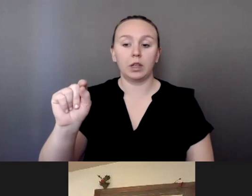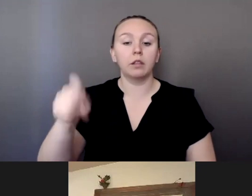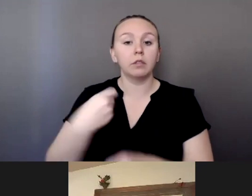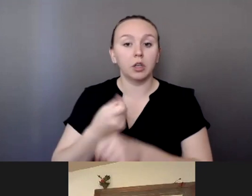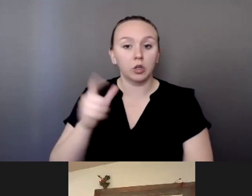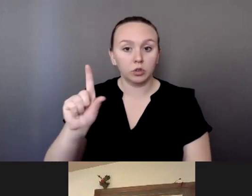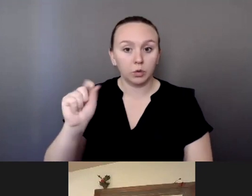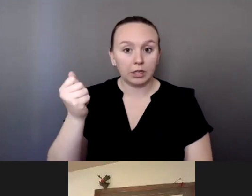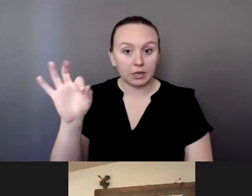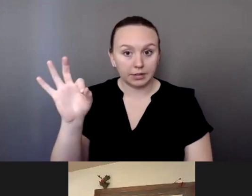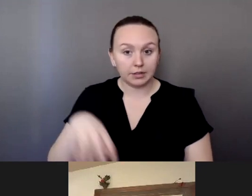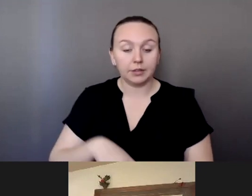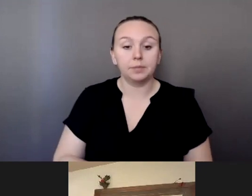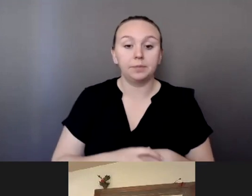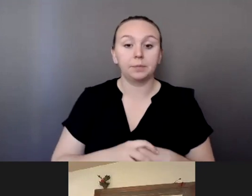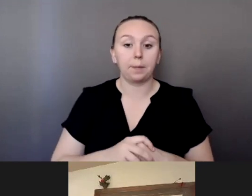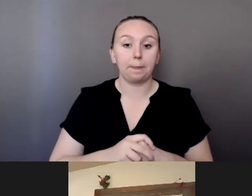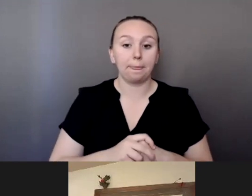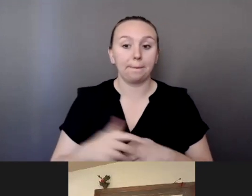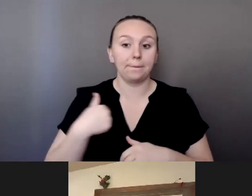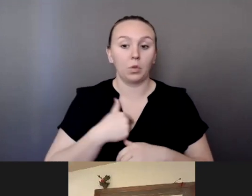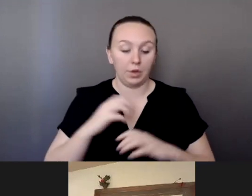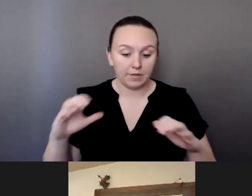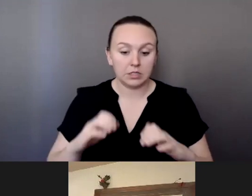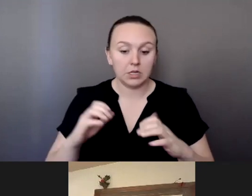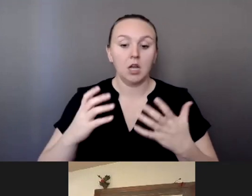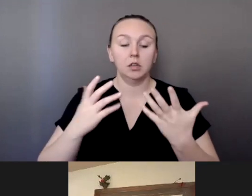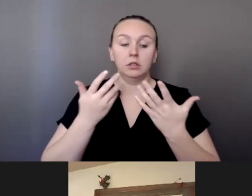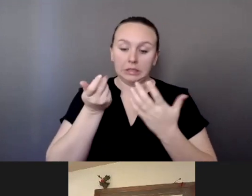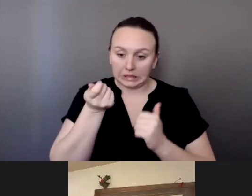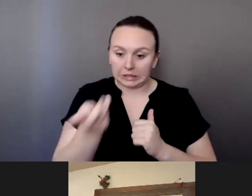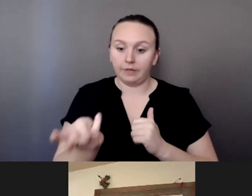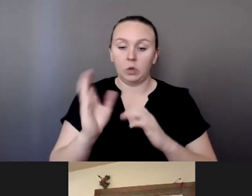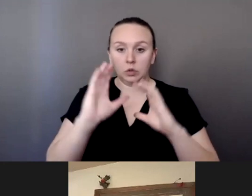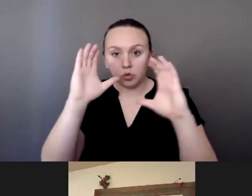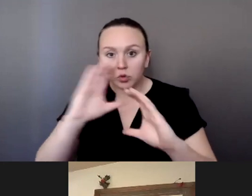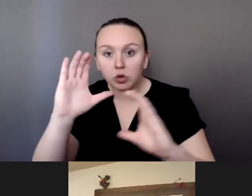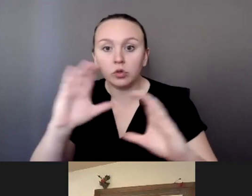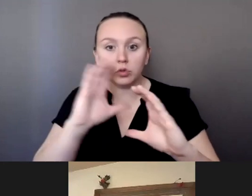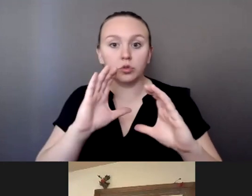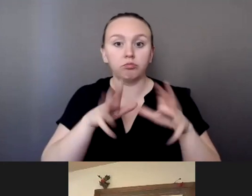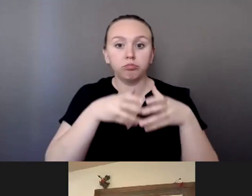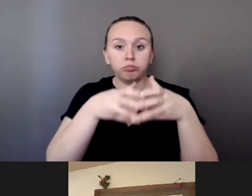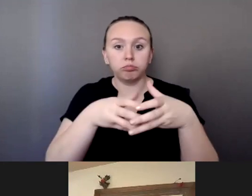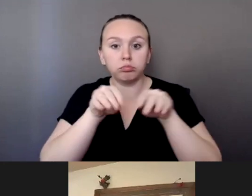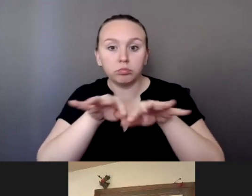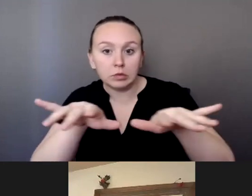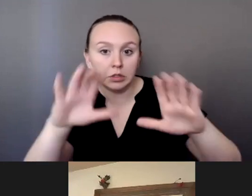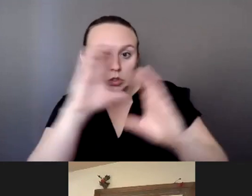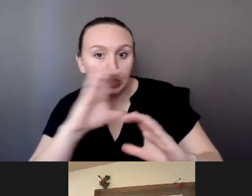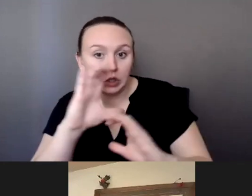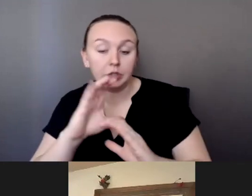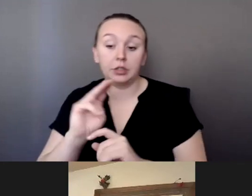We've done quite a few searches for Matt. Matt supposedly